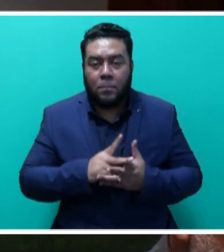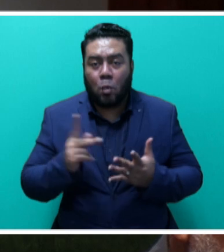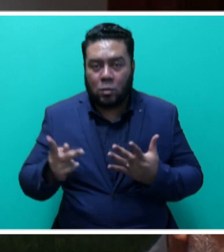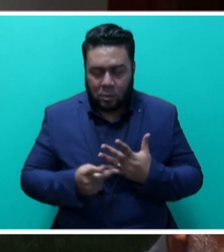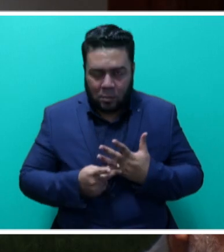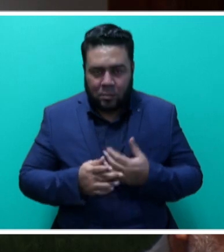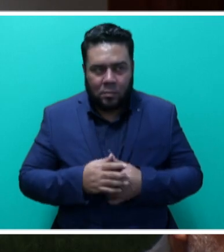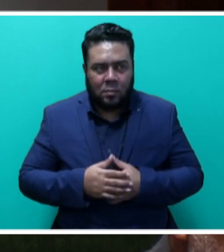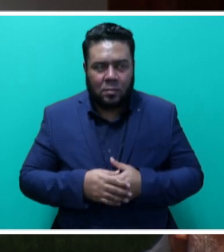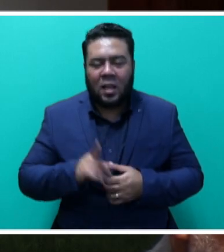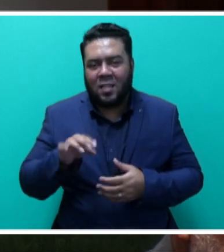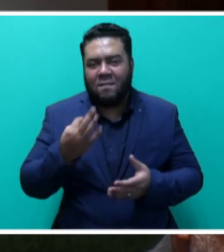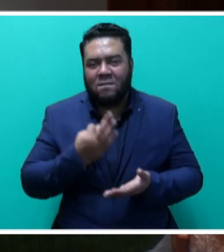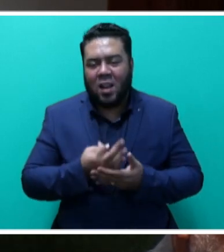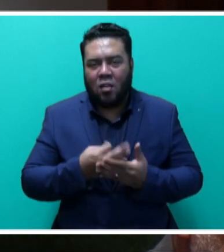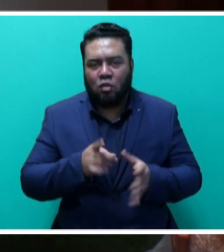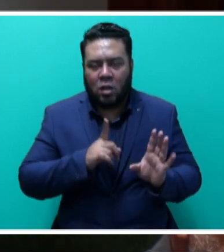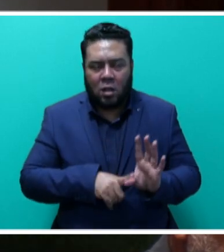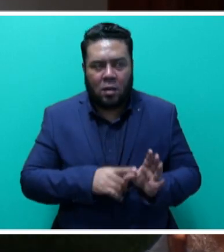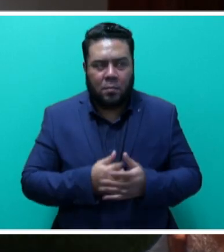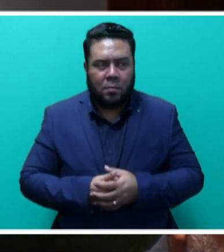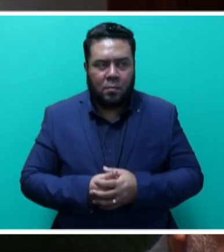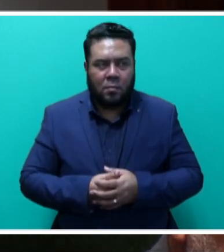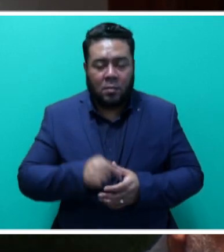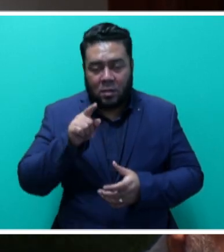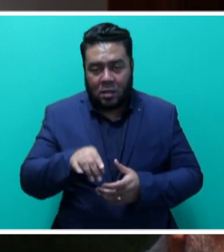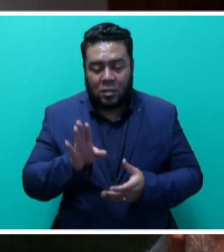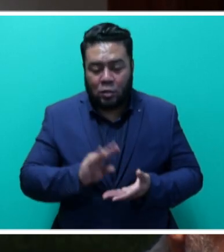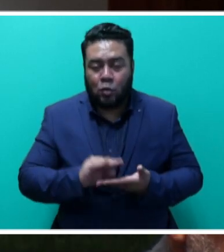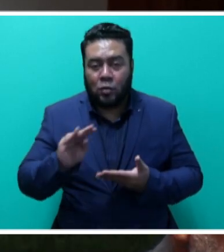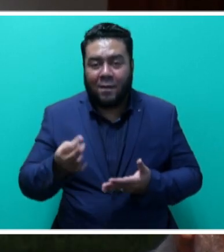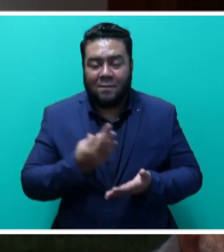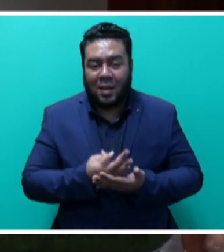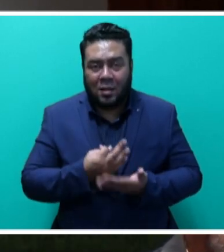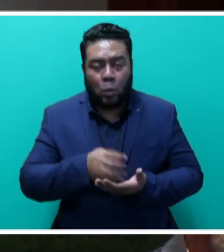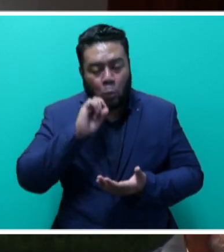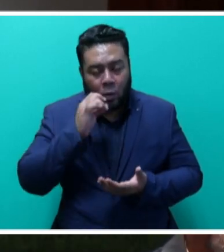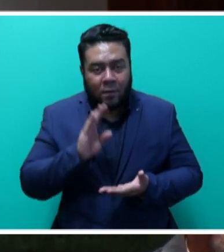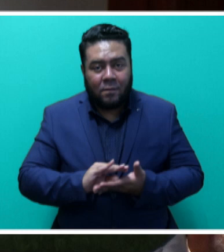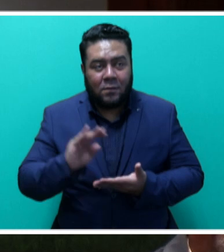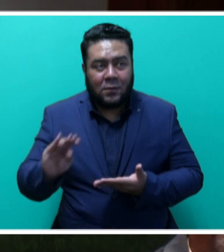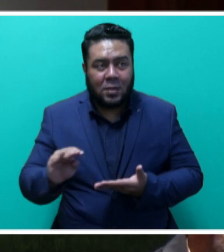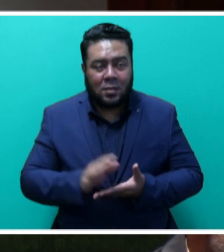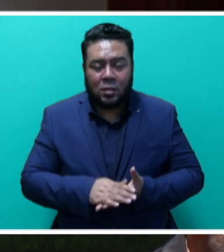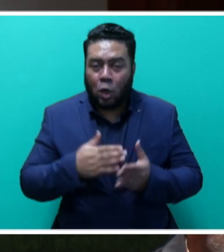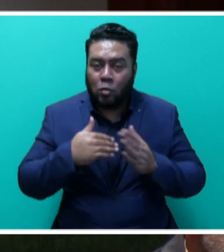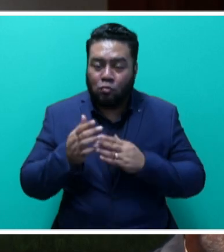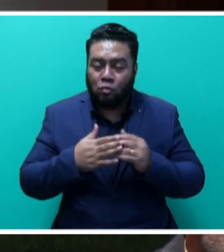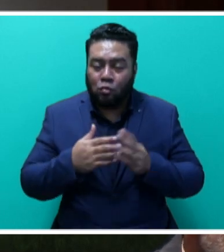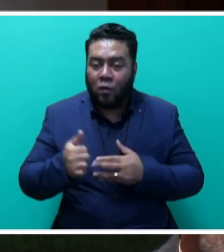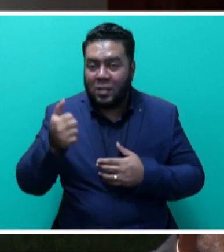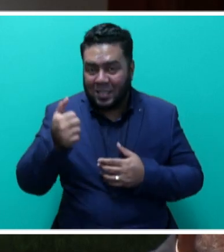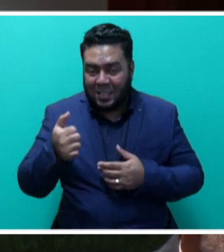this financial year. Mr. donor-funded initiative will fund the construction of